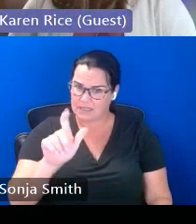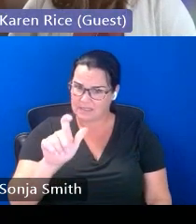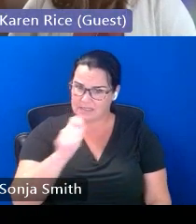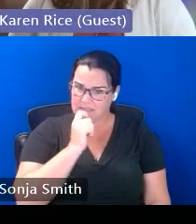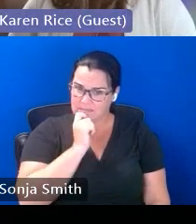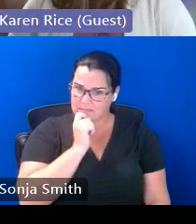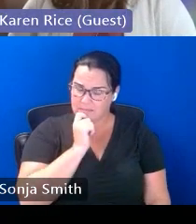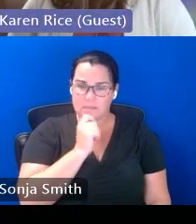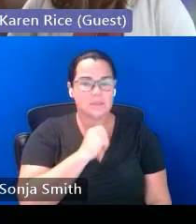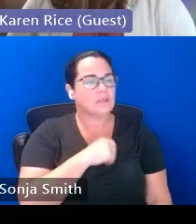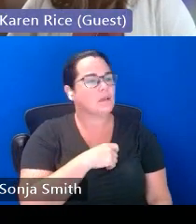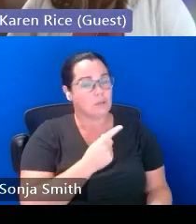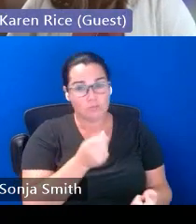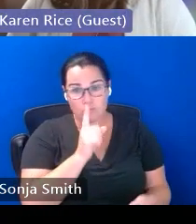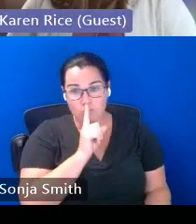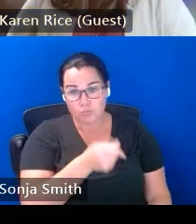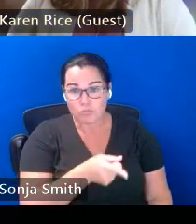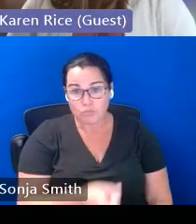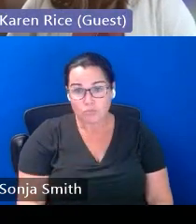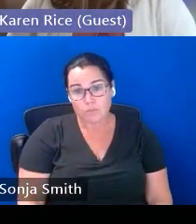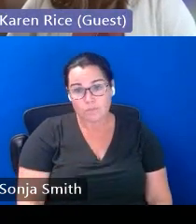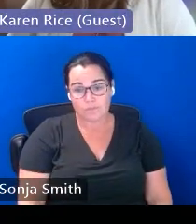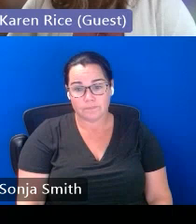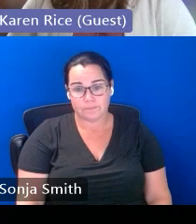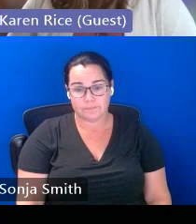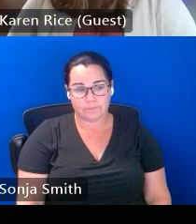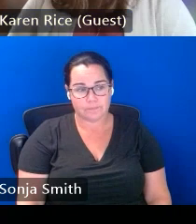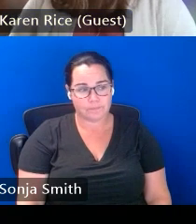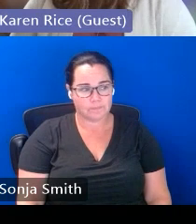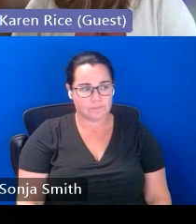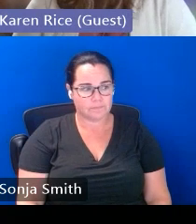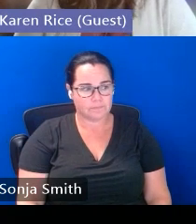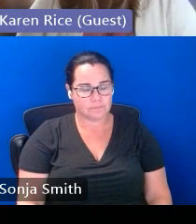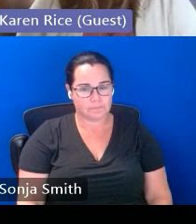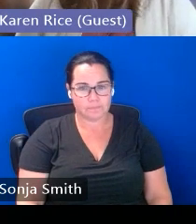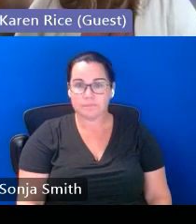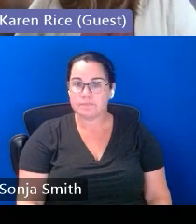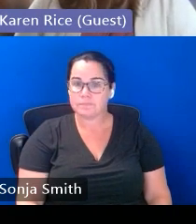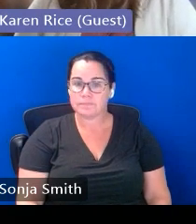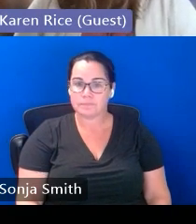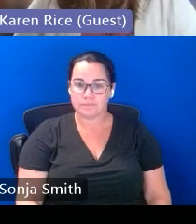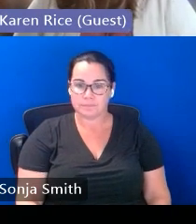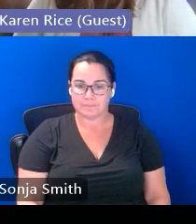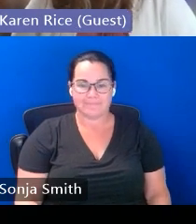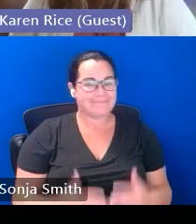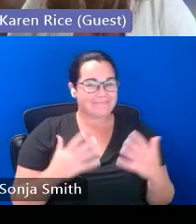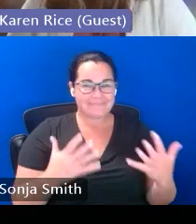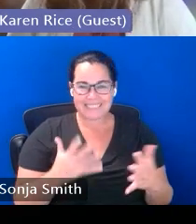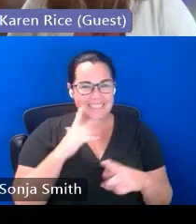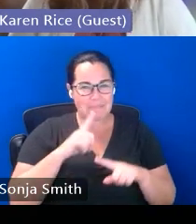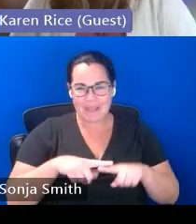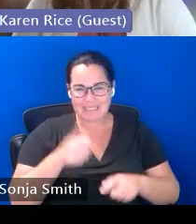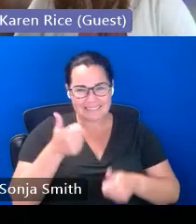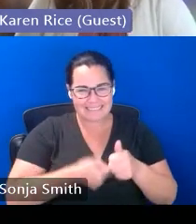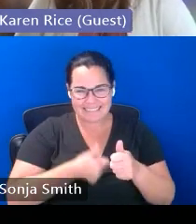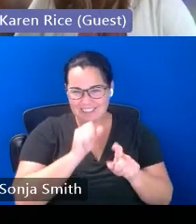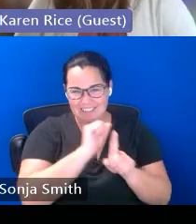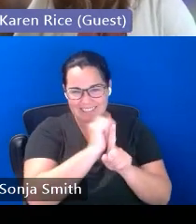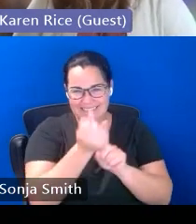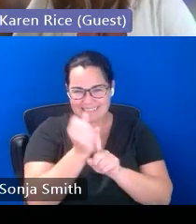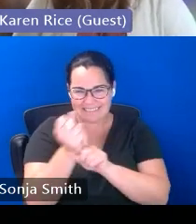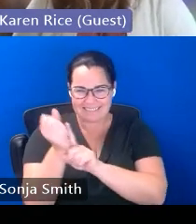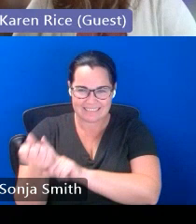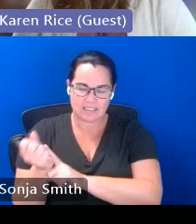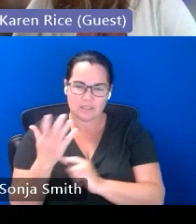um you can uh again this is a case-by-case situation and so i'm trying to think of a good example